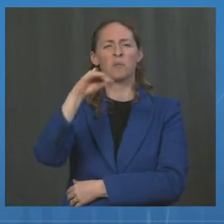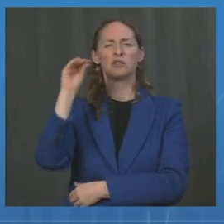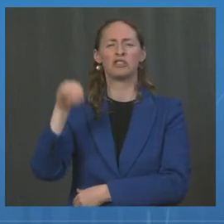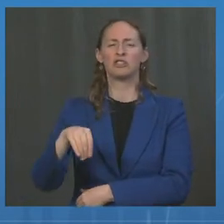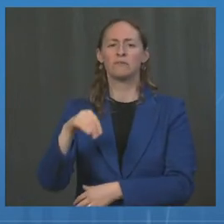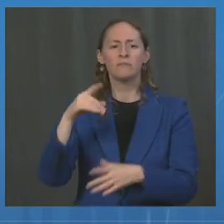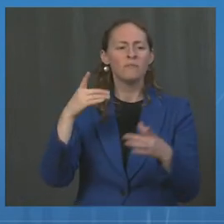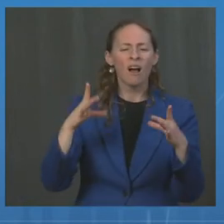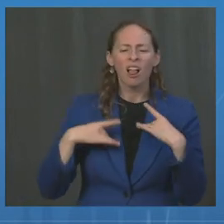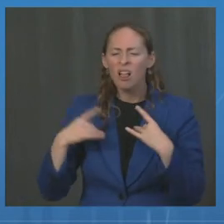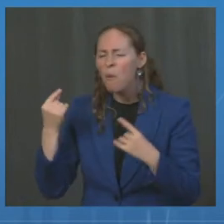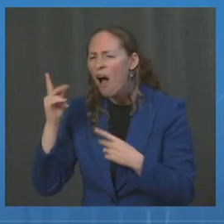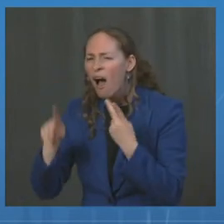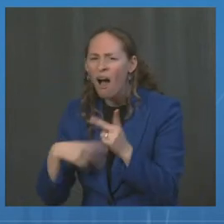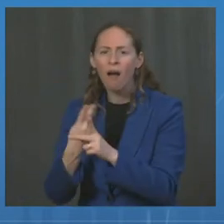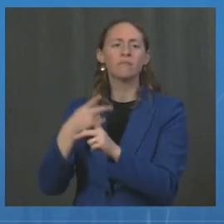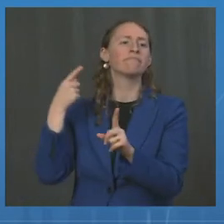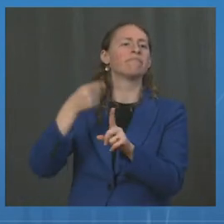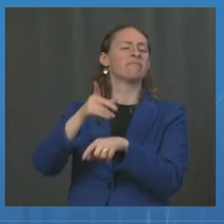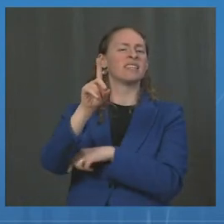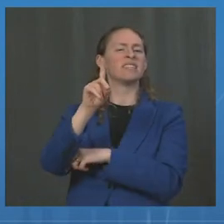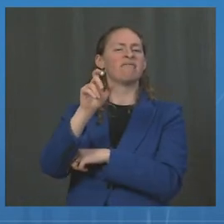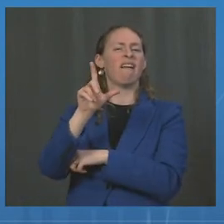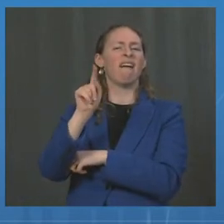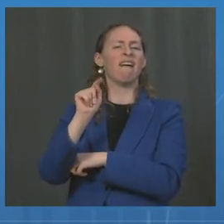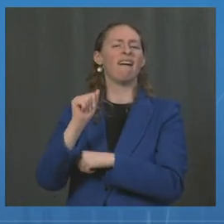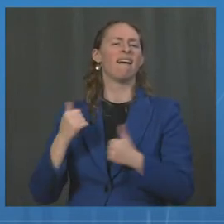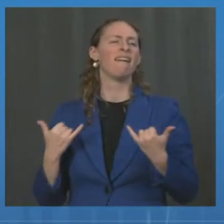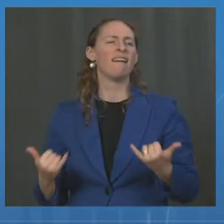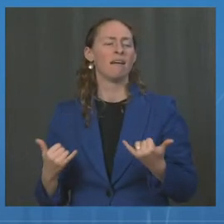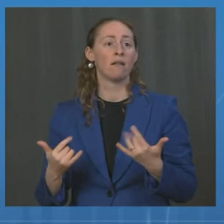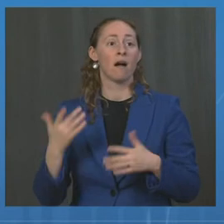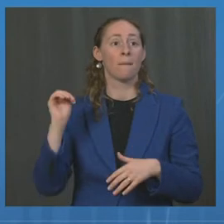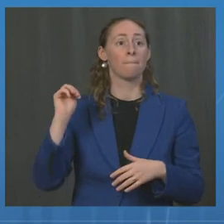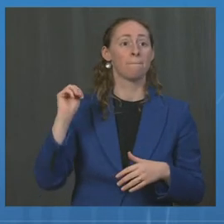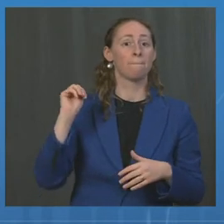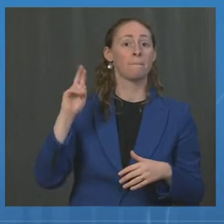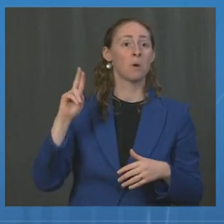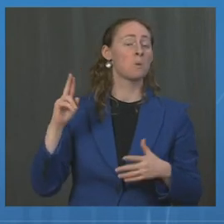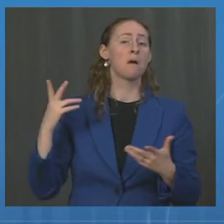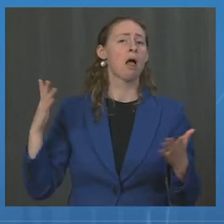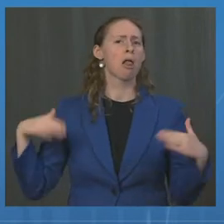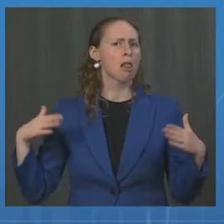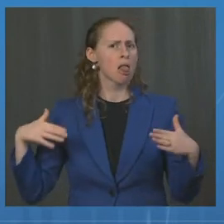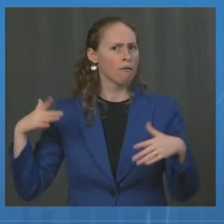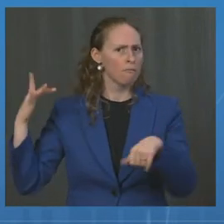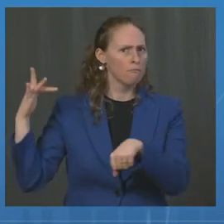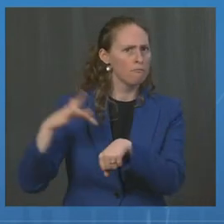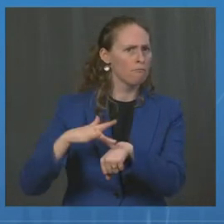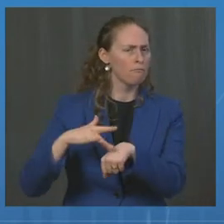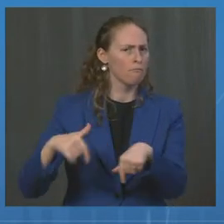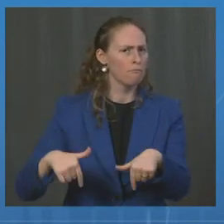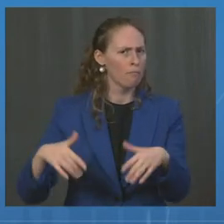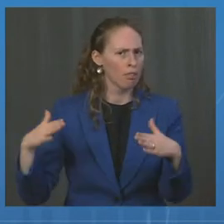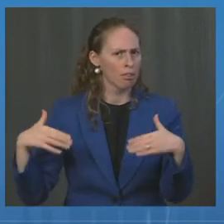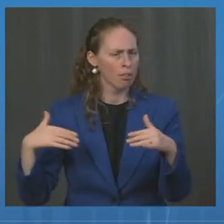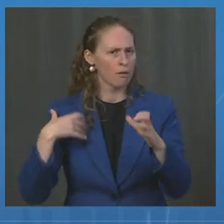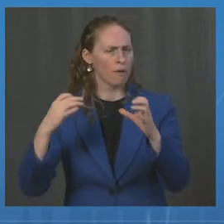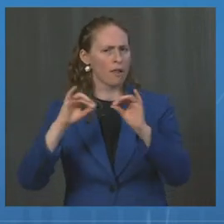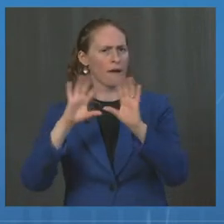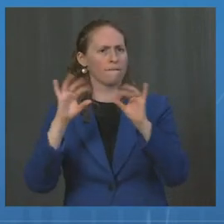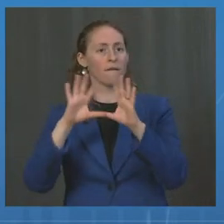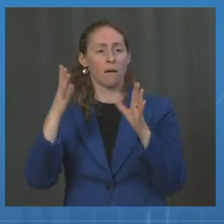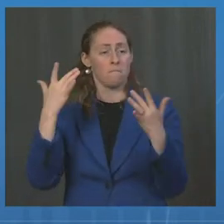is not in the essence taking hold to any extent here, we always pay attention to, at all times,